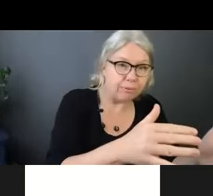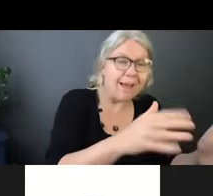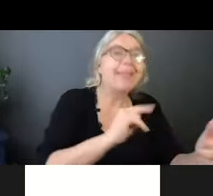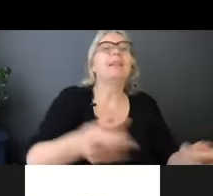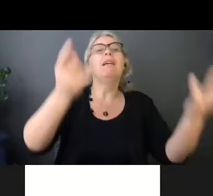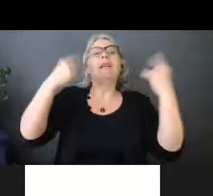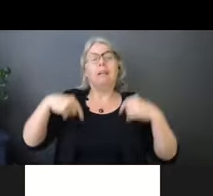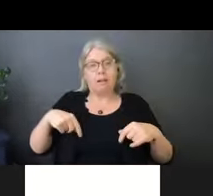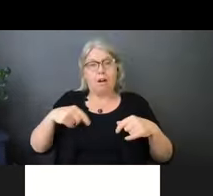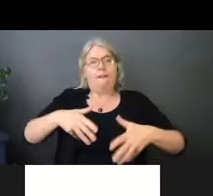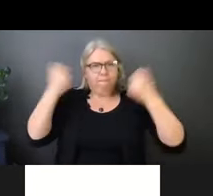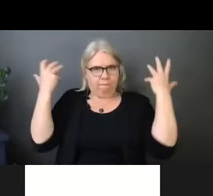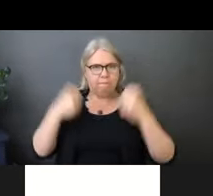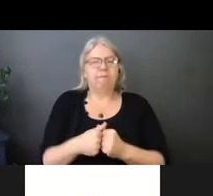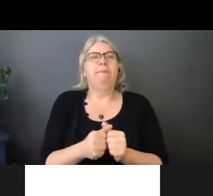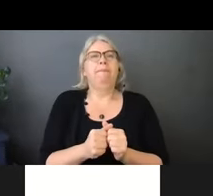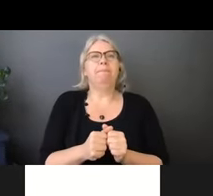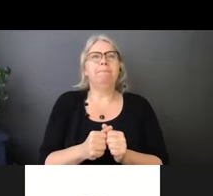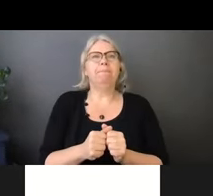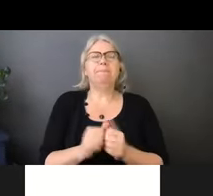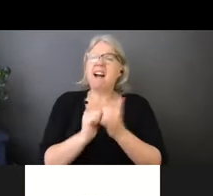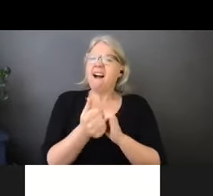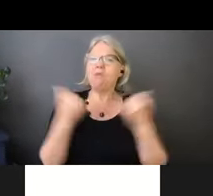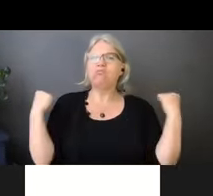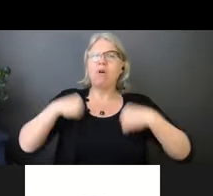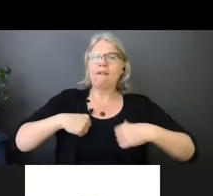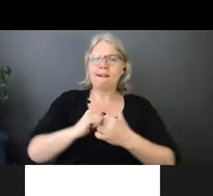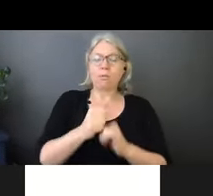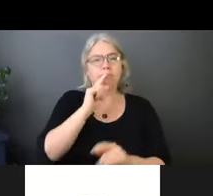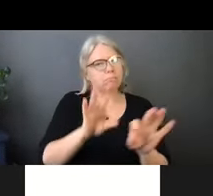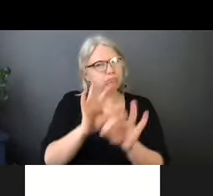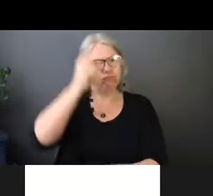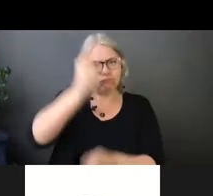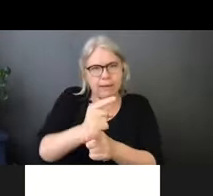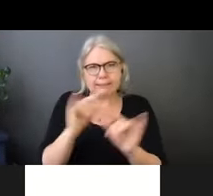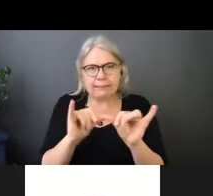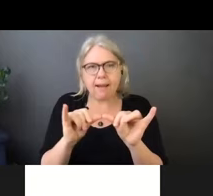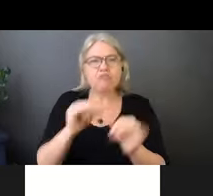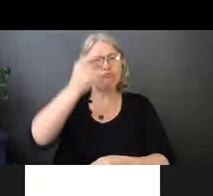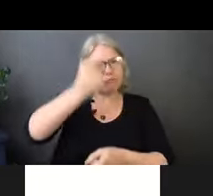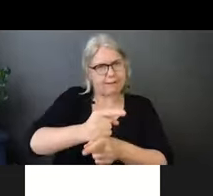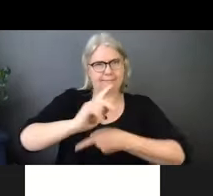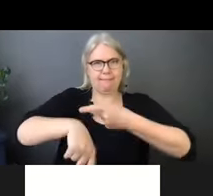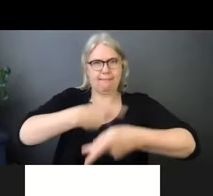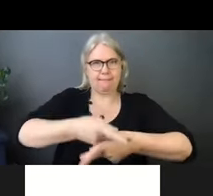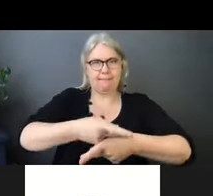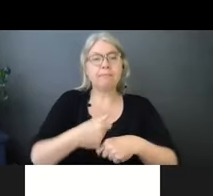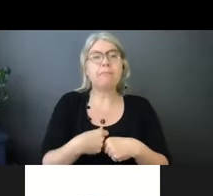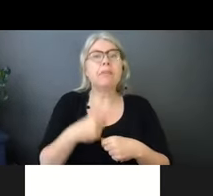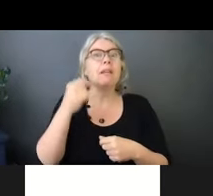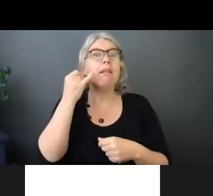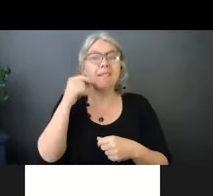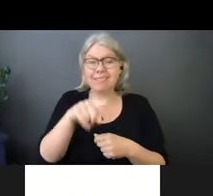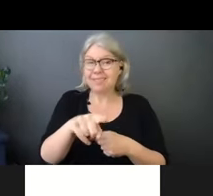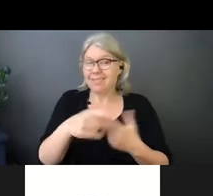When you put on your gown, you want the appropriate type and size. So if the gown is too small and